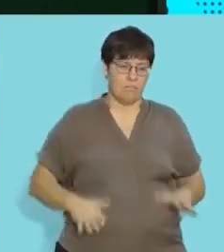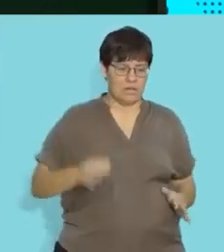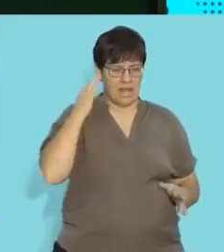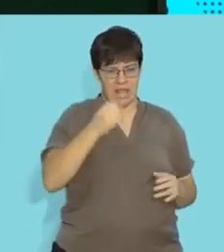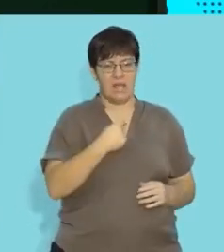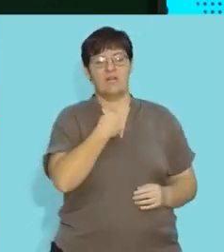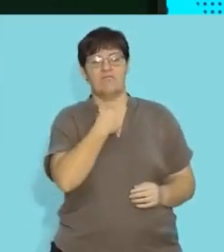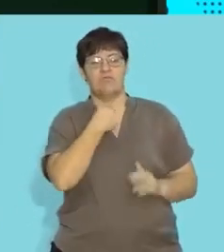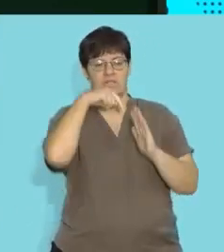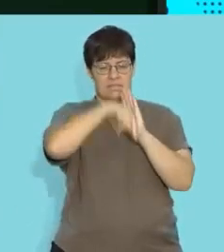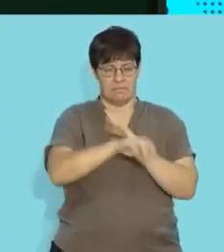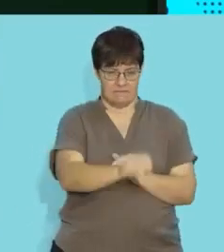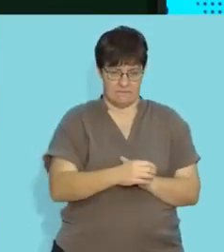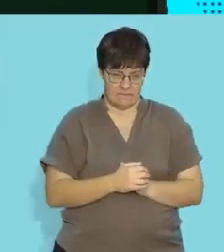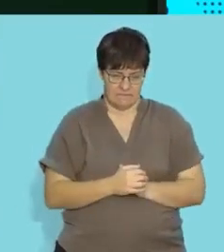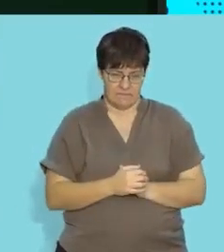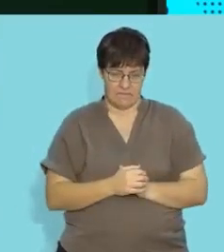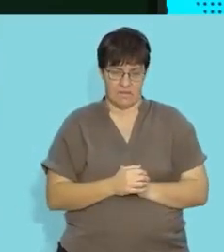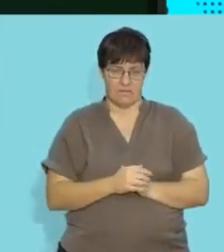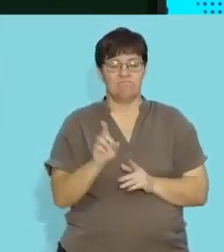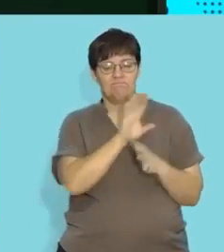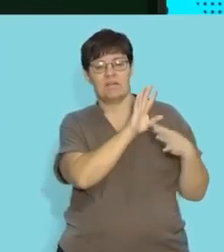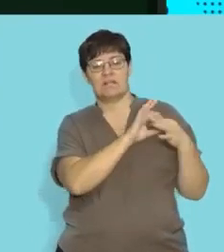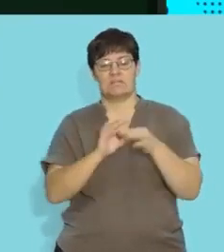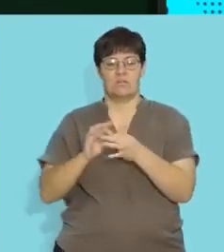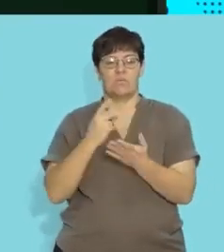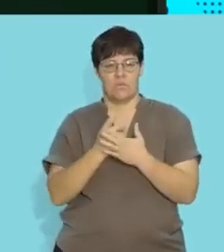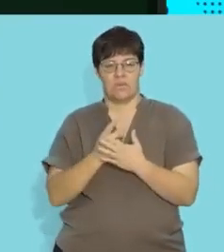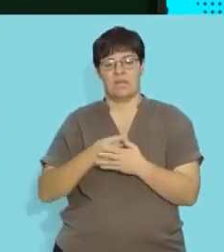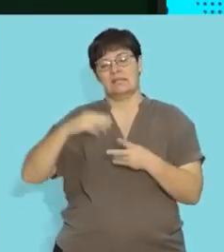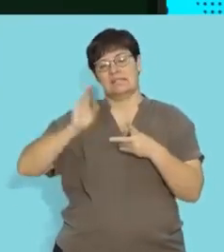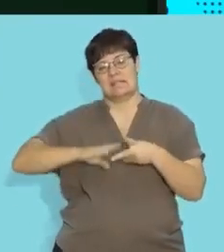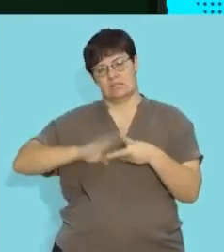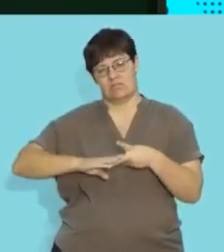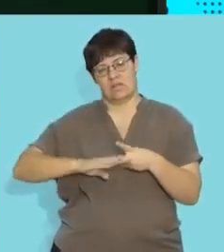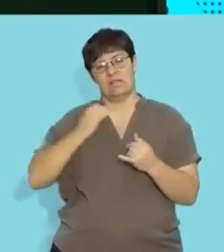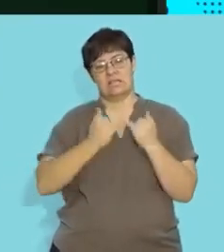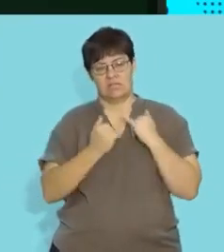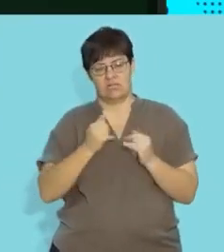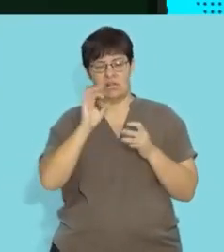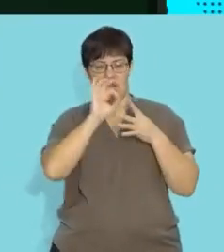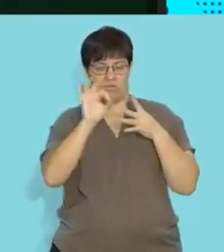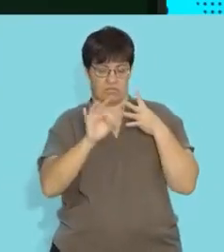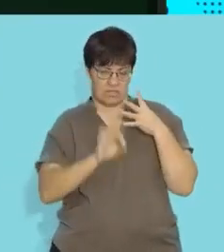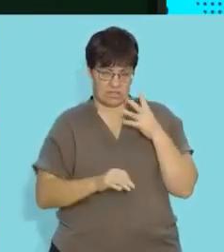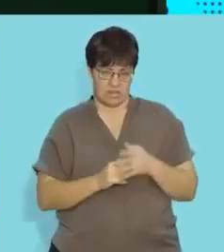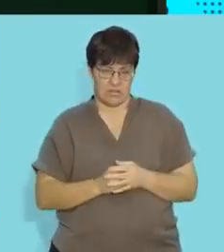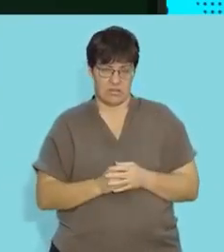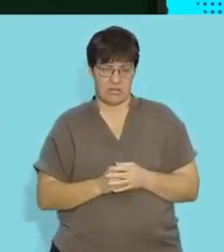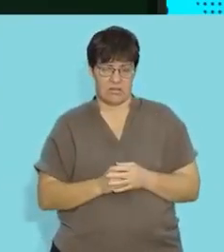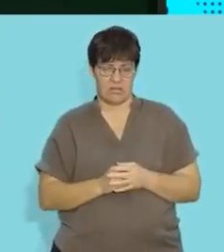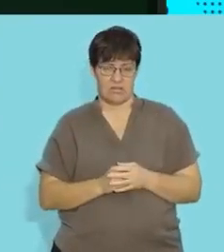deepening of the voice so those are all associated with the development of secondary sexual characteristics so try not to give